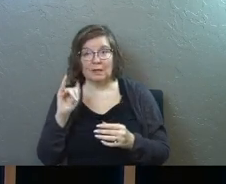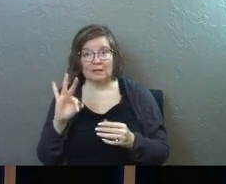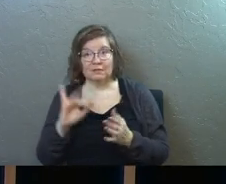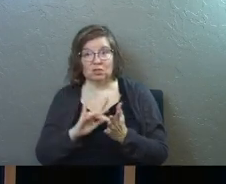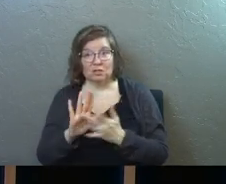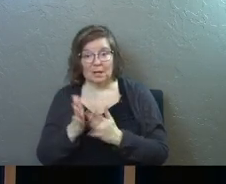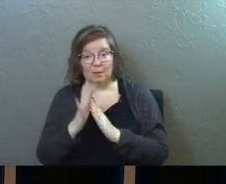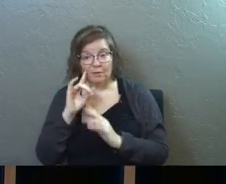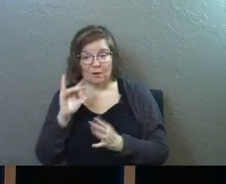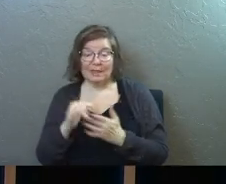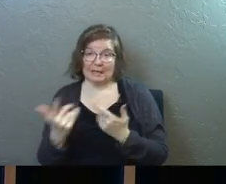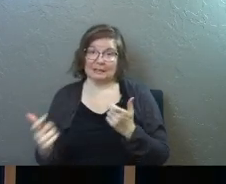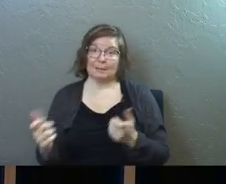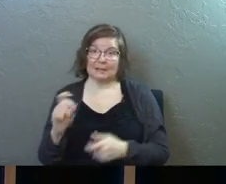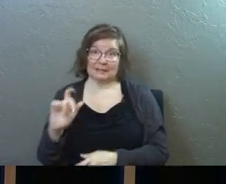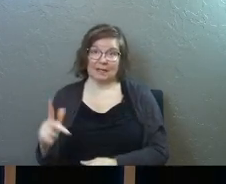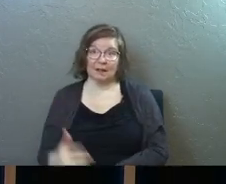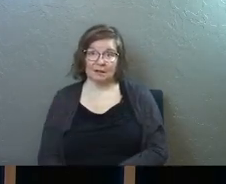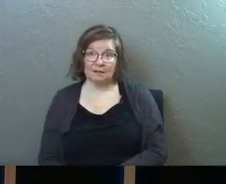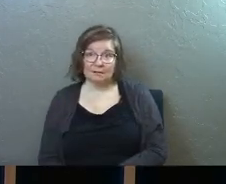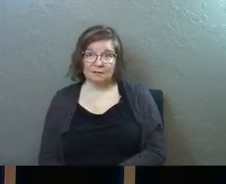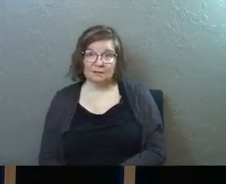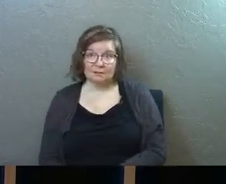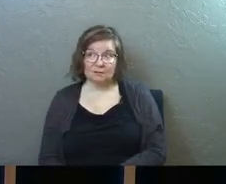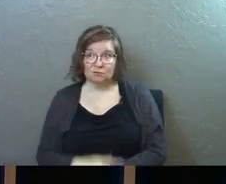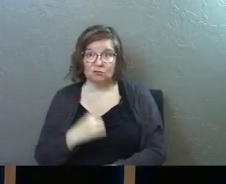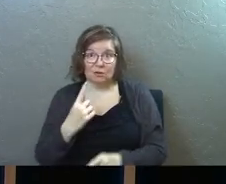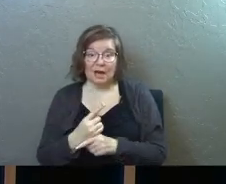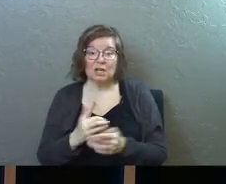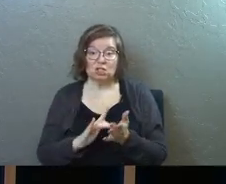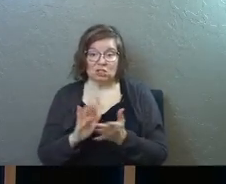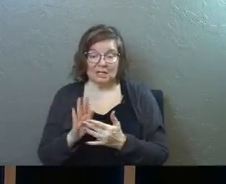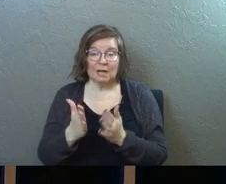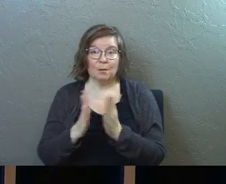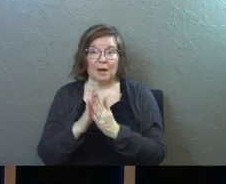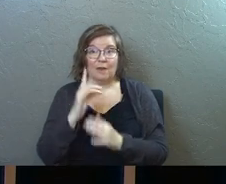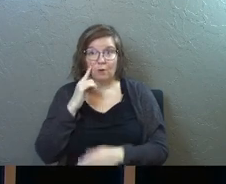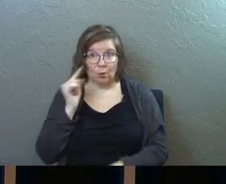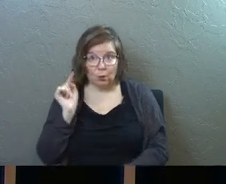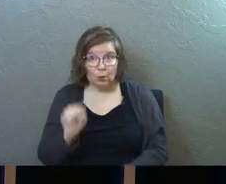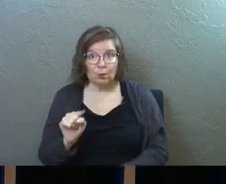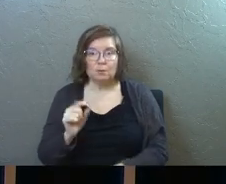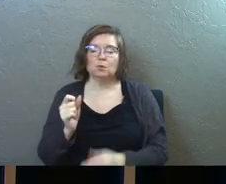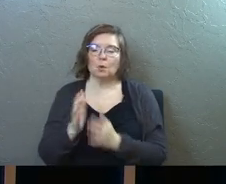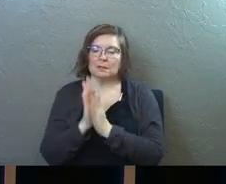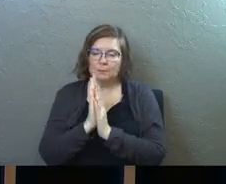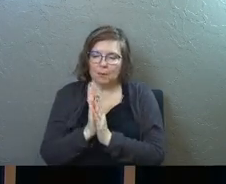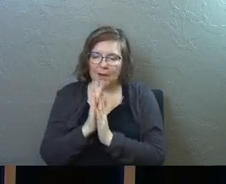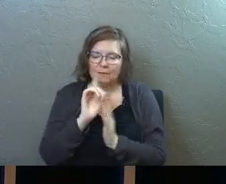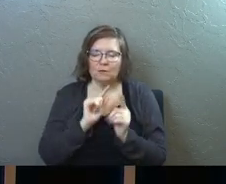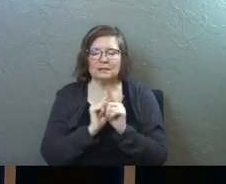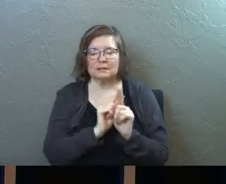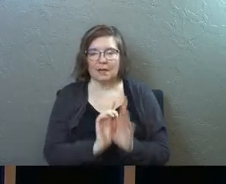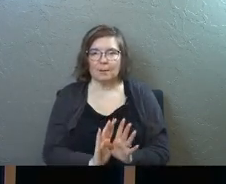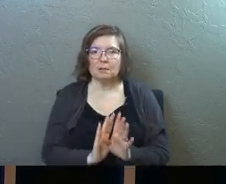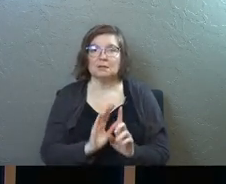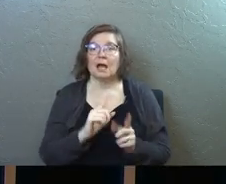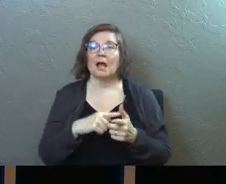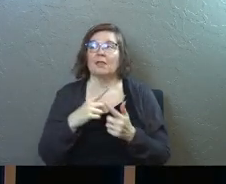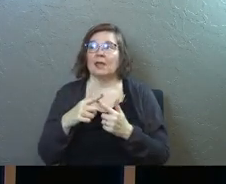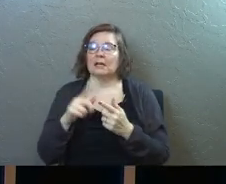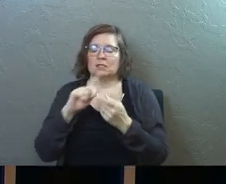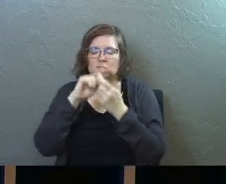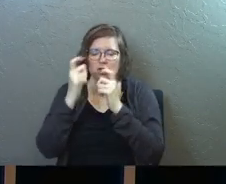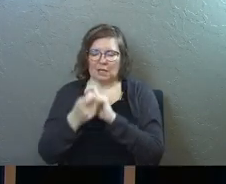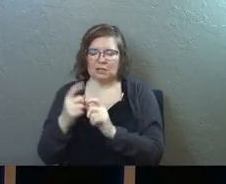that if Jesus prays for you that's a big deal? Right? Like Jesus prayed for you and so he's praying for the disciples and then